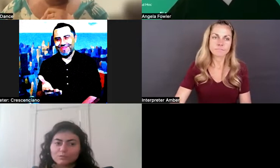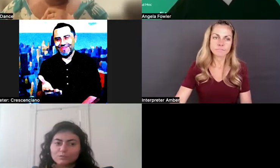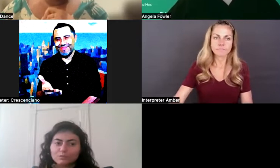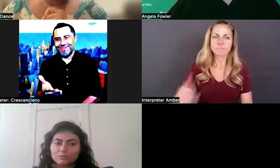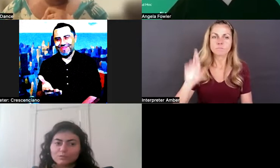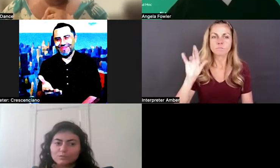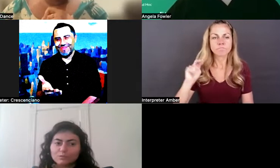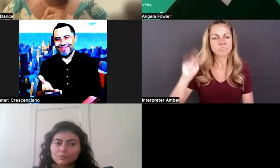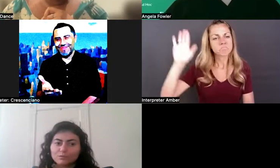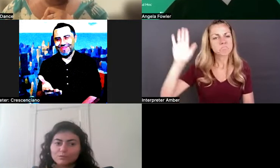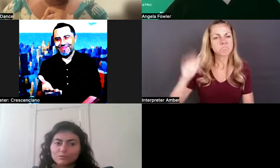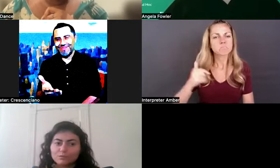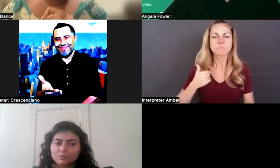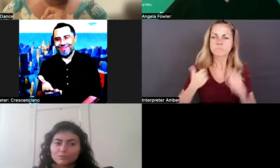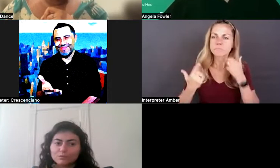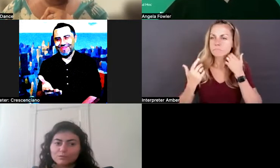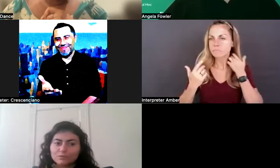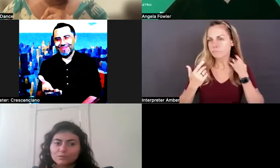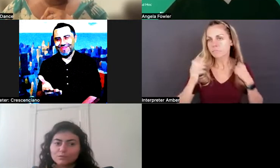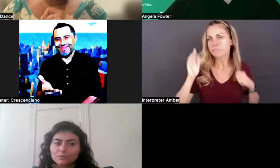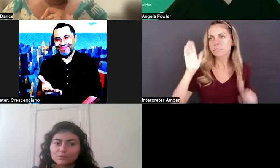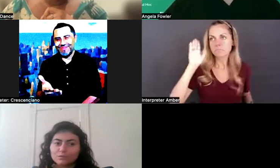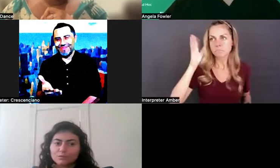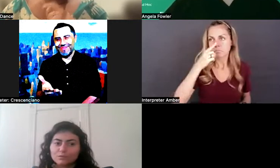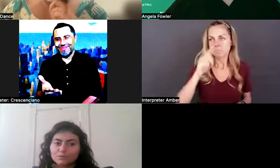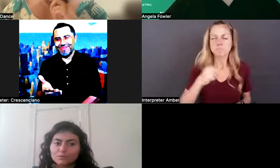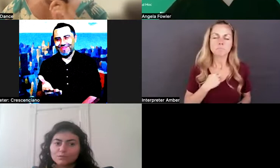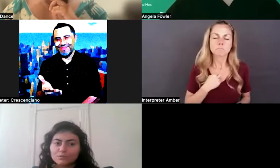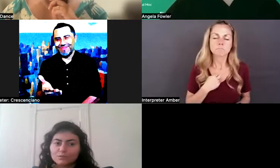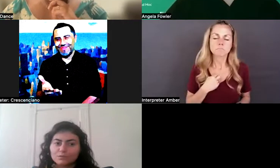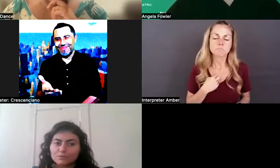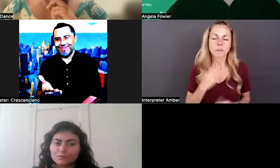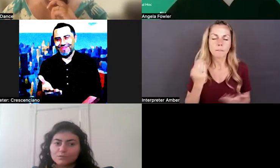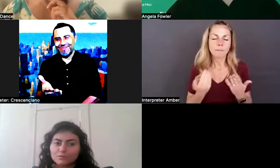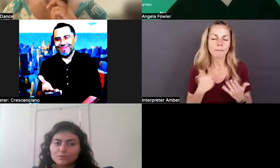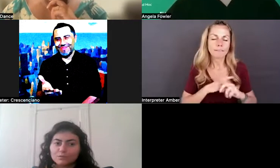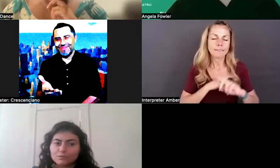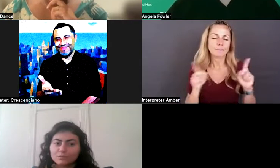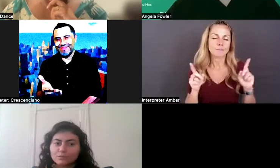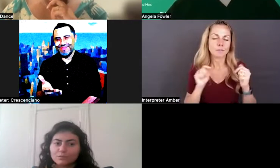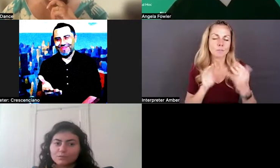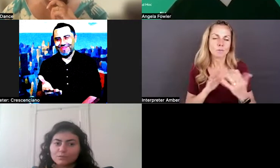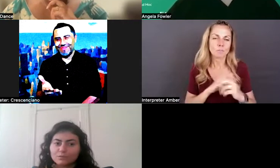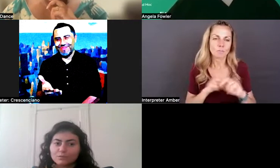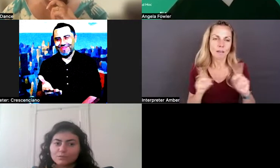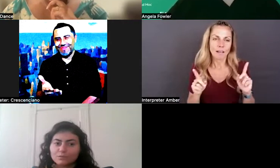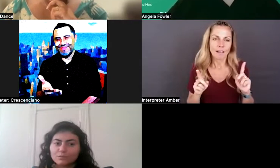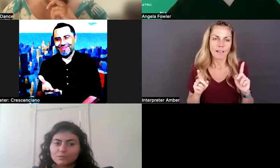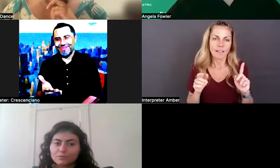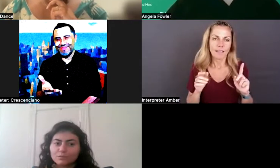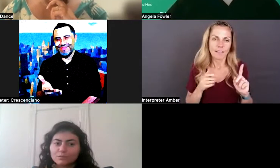a unconventional approach to this, but I, it's born out of the knowledge and understanding that.